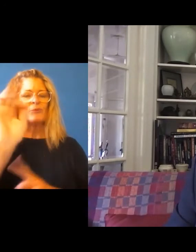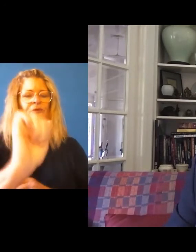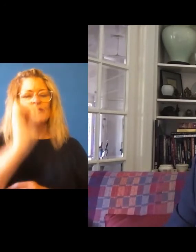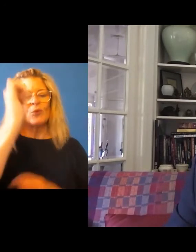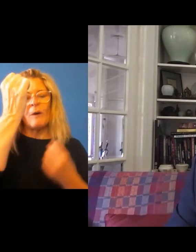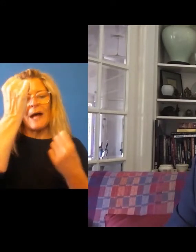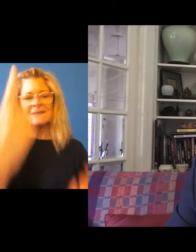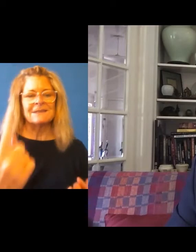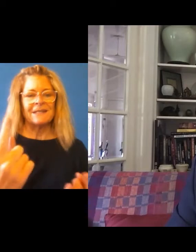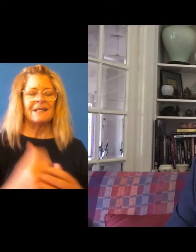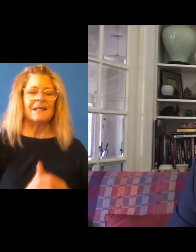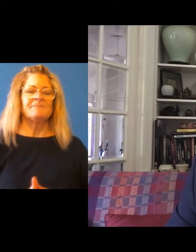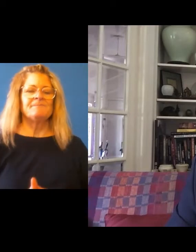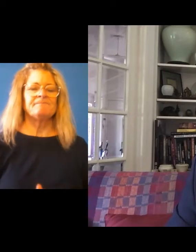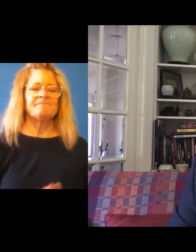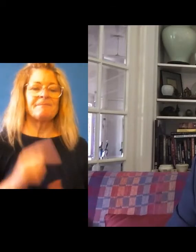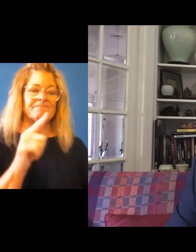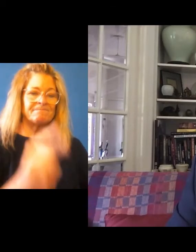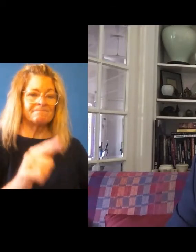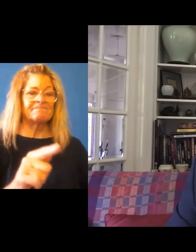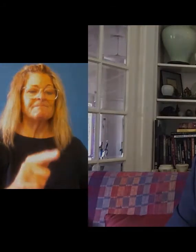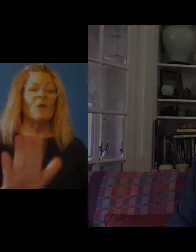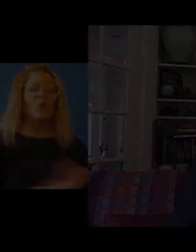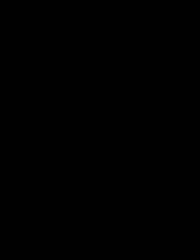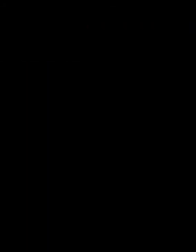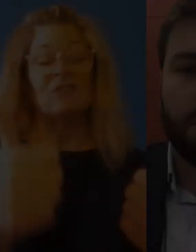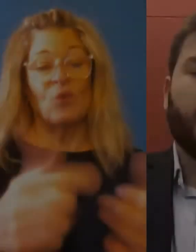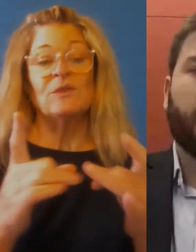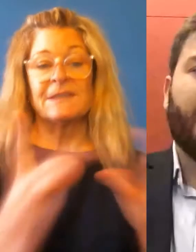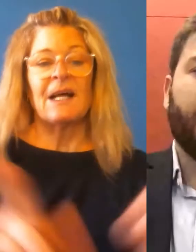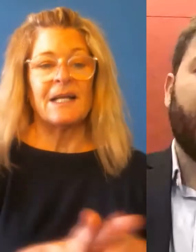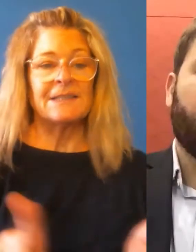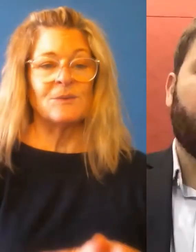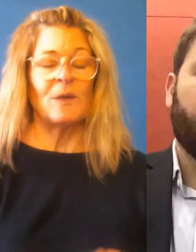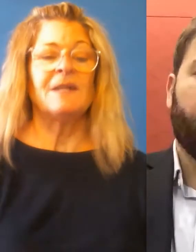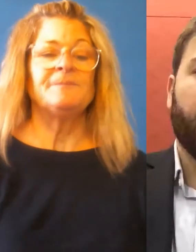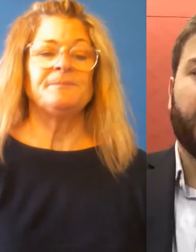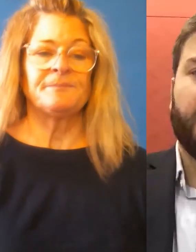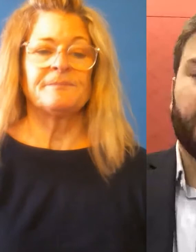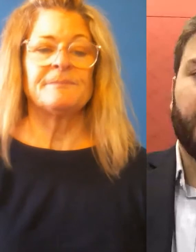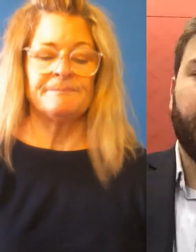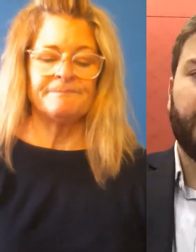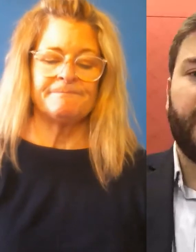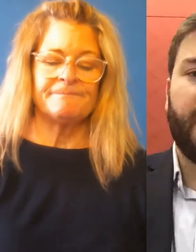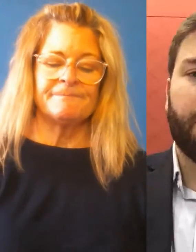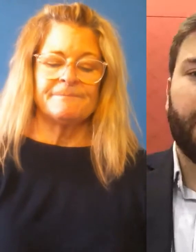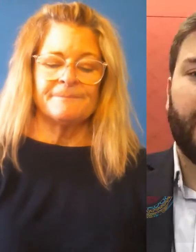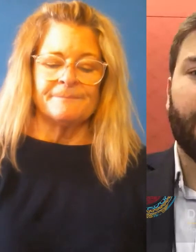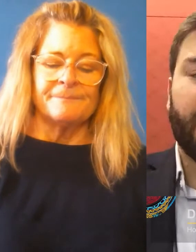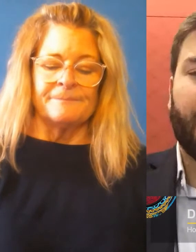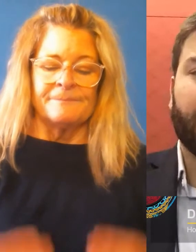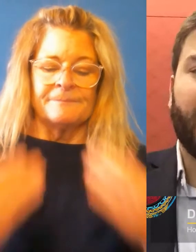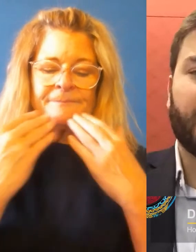competency training package, um, you know, as a good start. Yeah. Tom Calmer there and a privilege to speak to him, um,